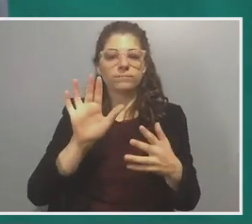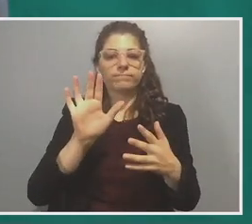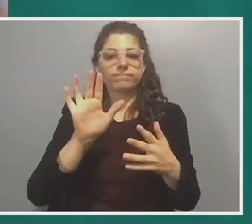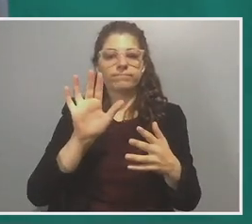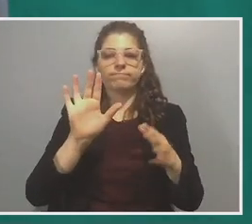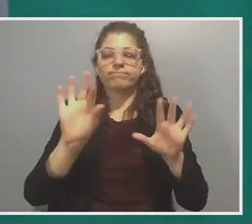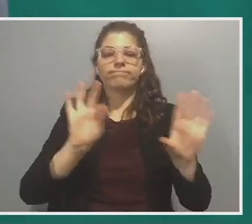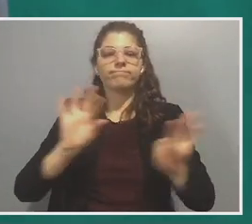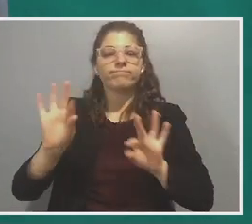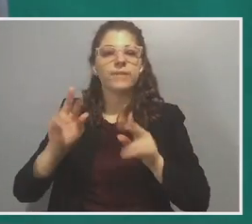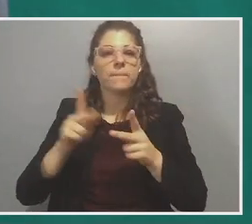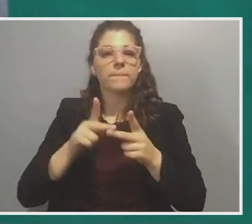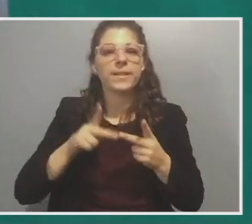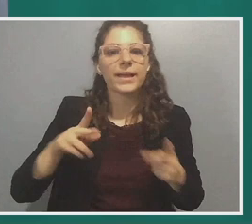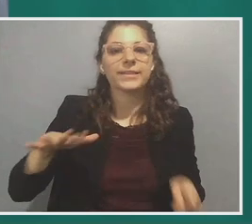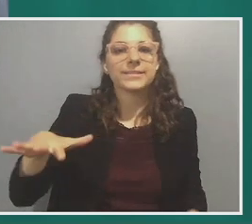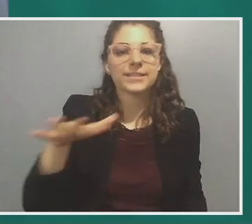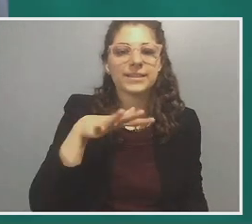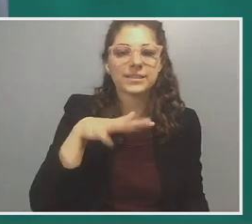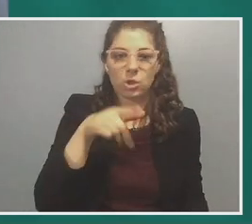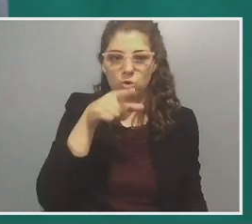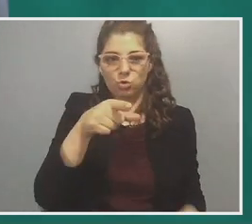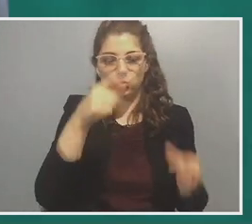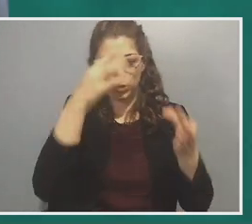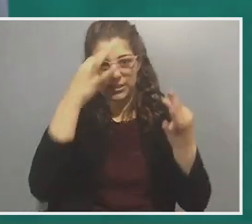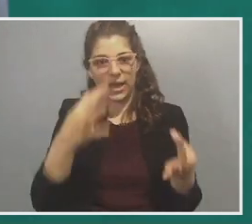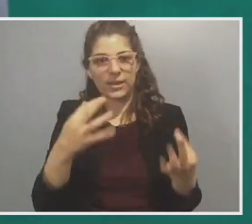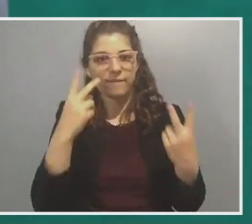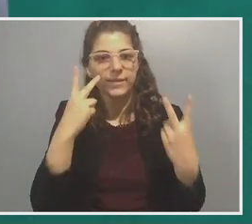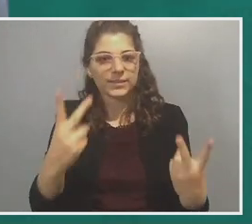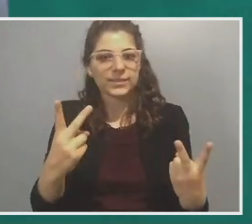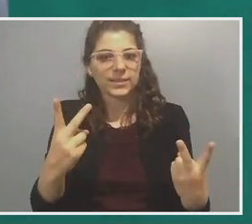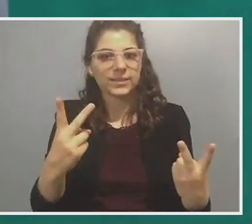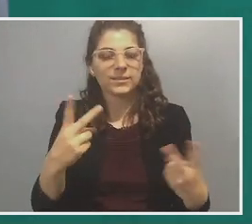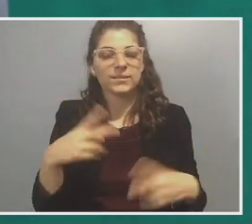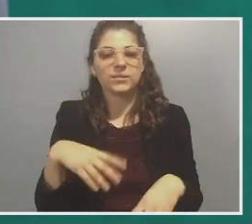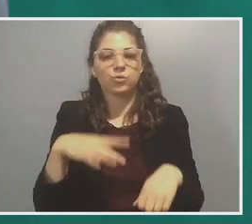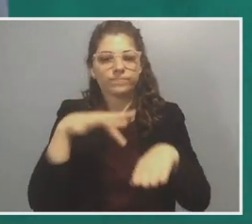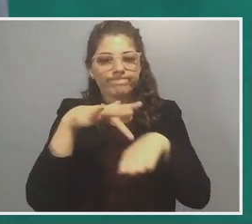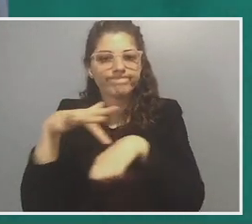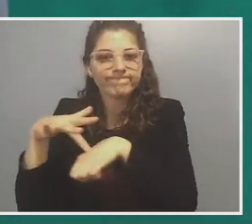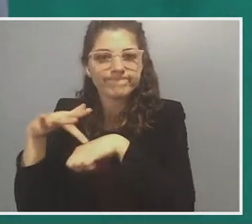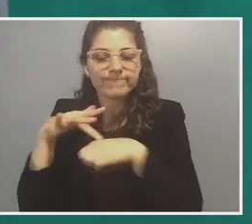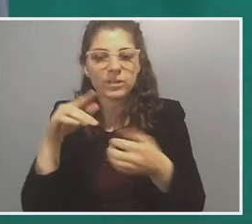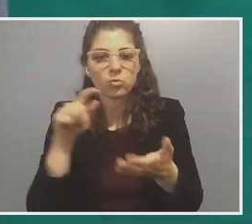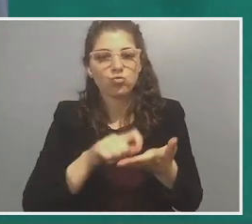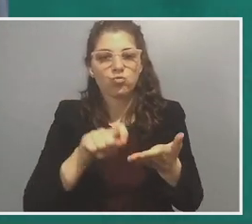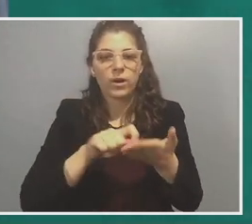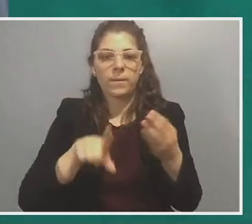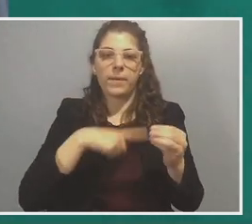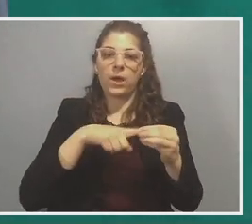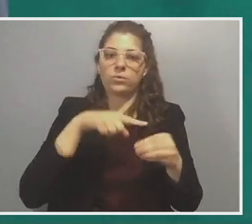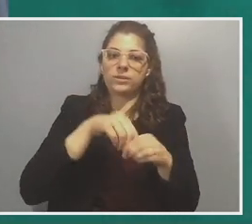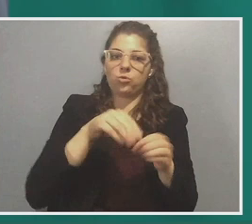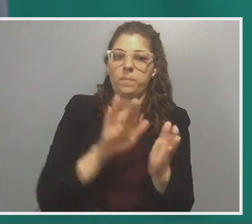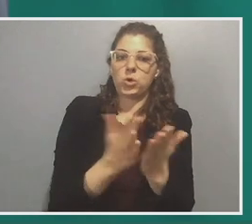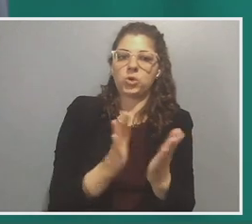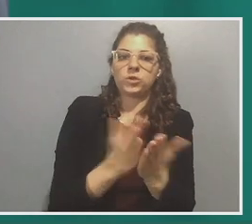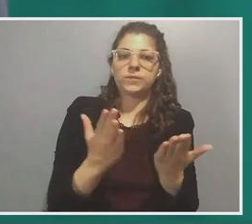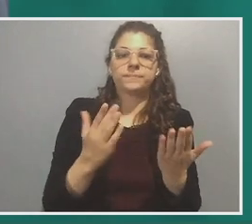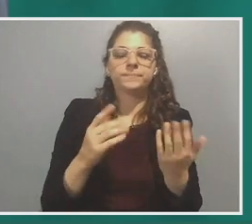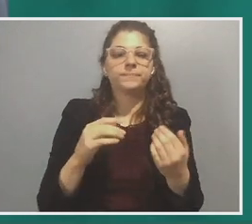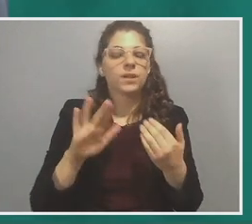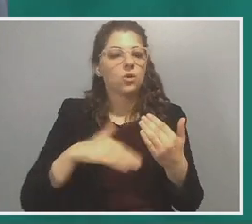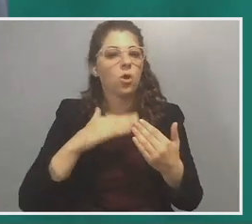that you decided to, to, to write about in this book. And all of your